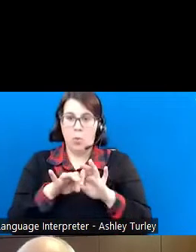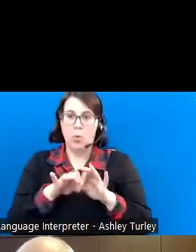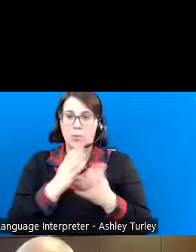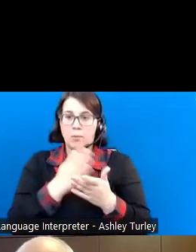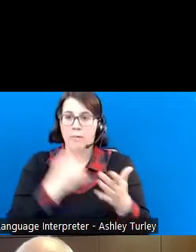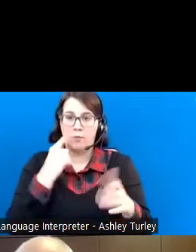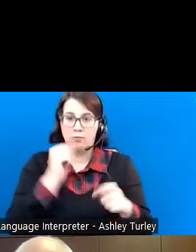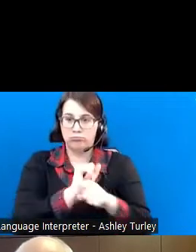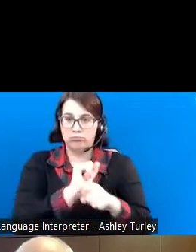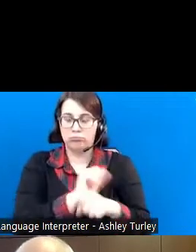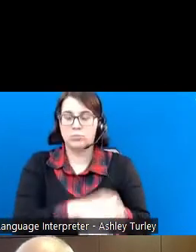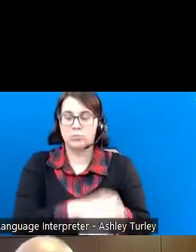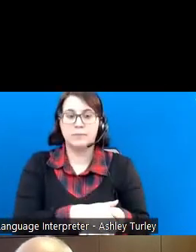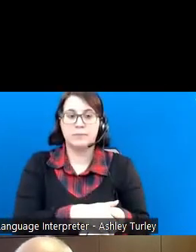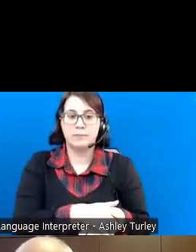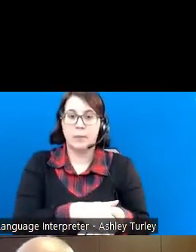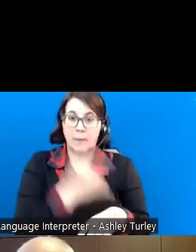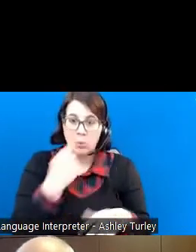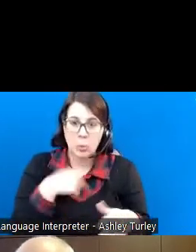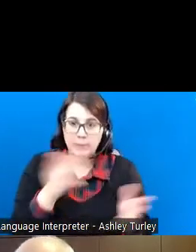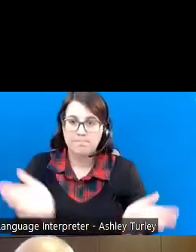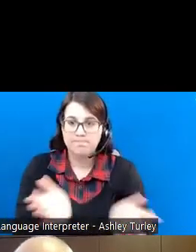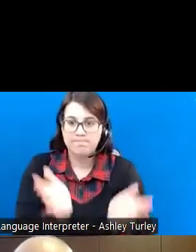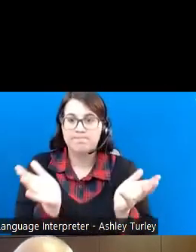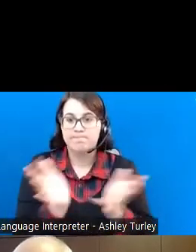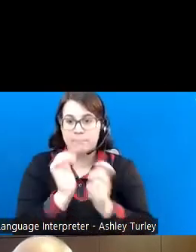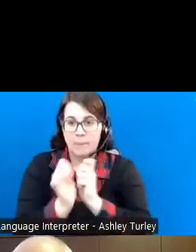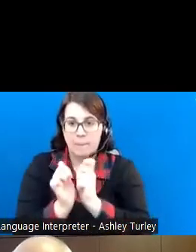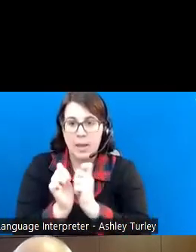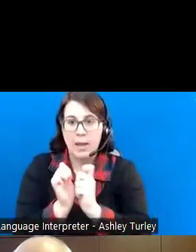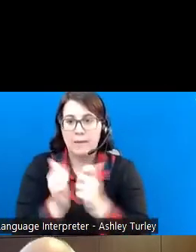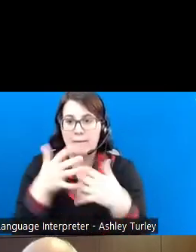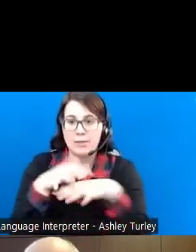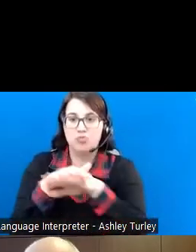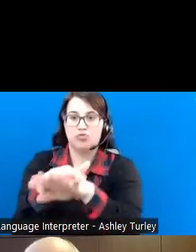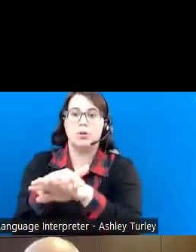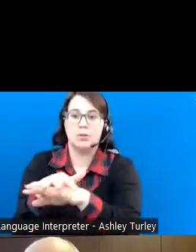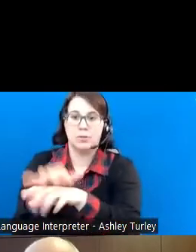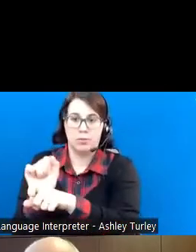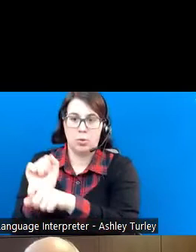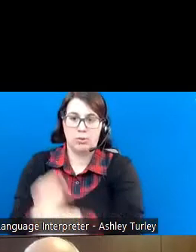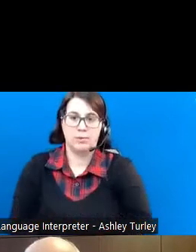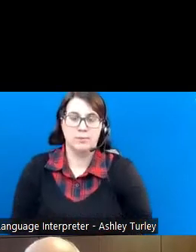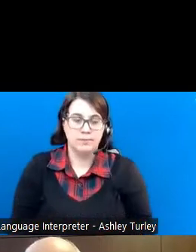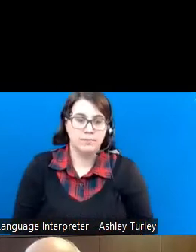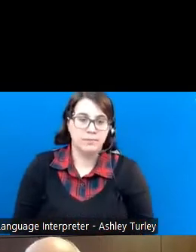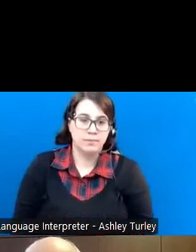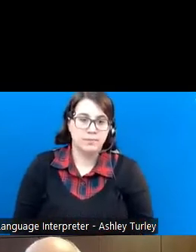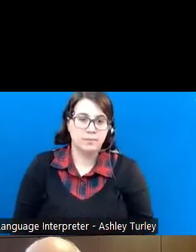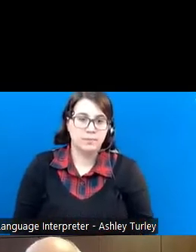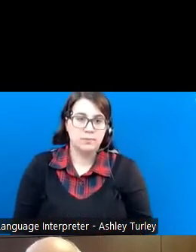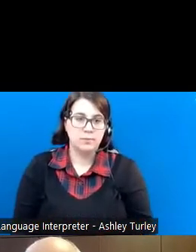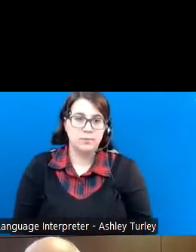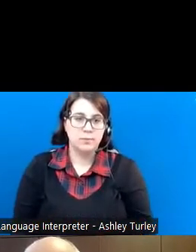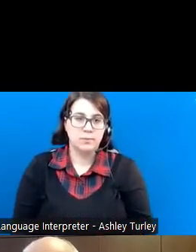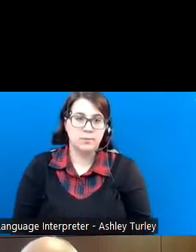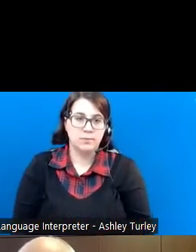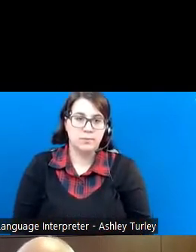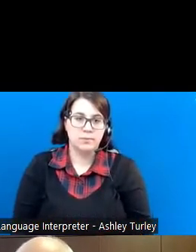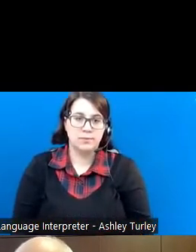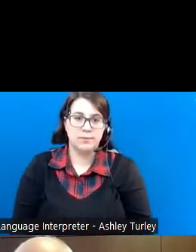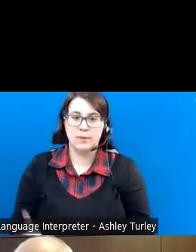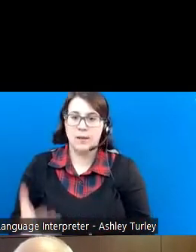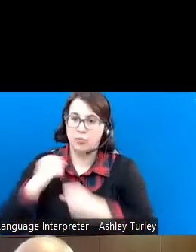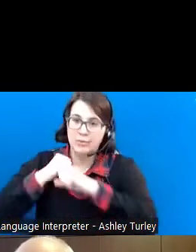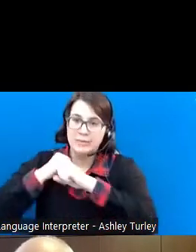particularly as we're pushing competitive integrated employment. So, as I said at the end, it's safeguards